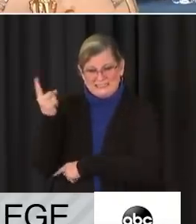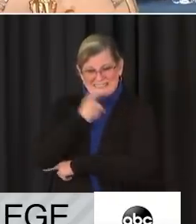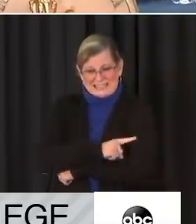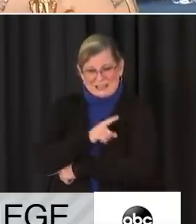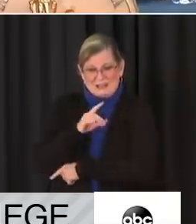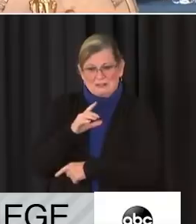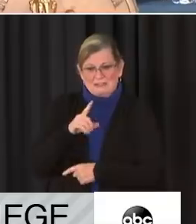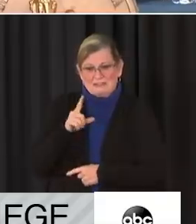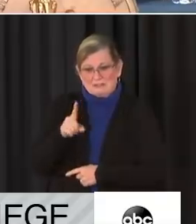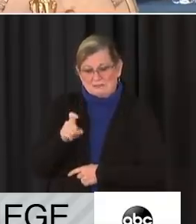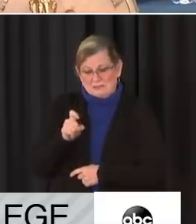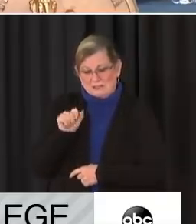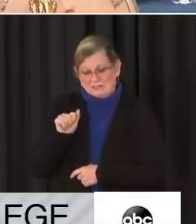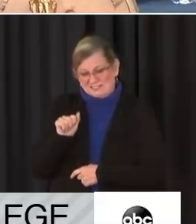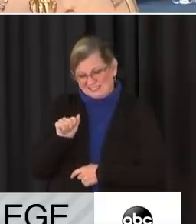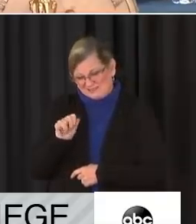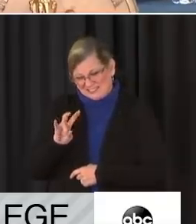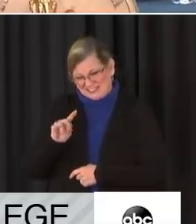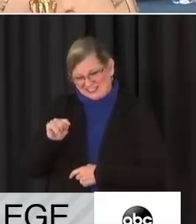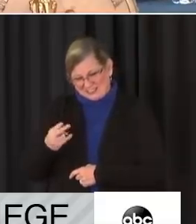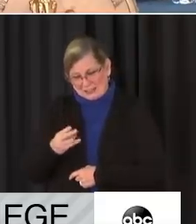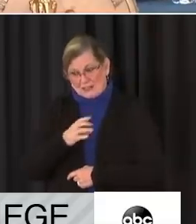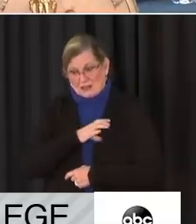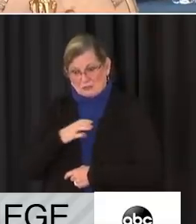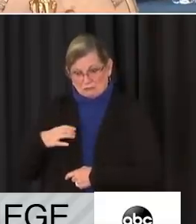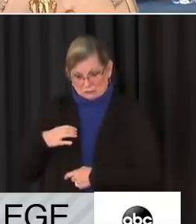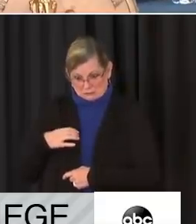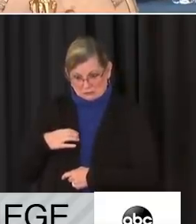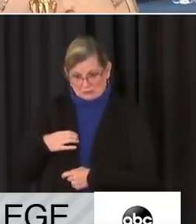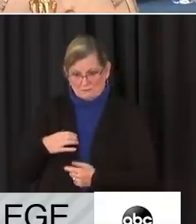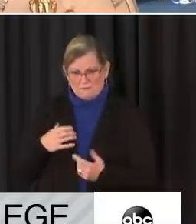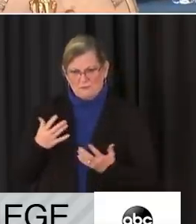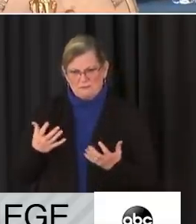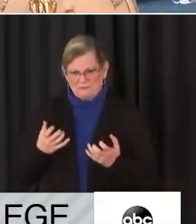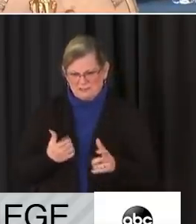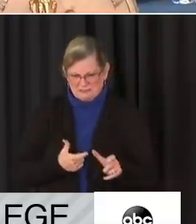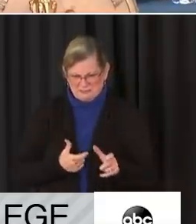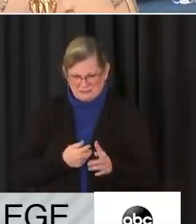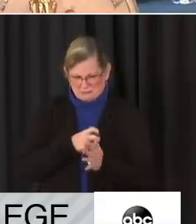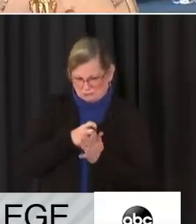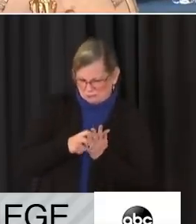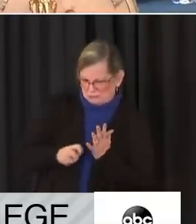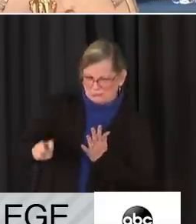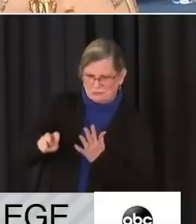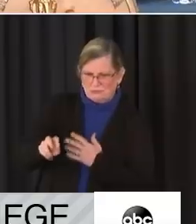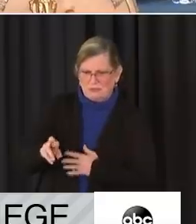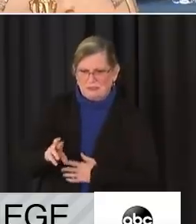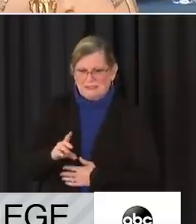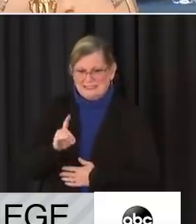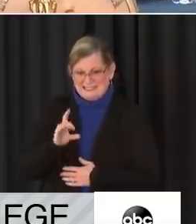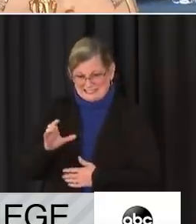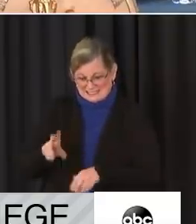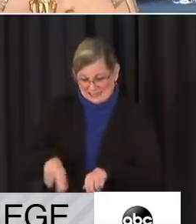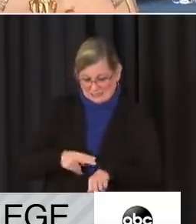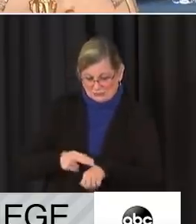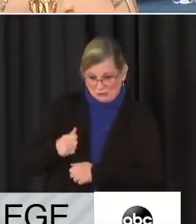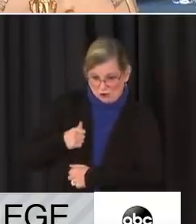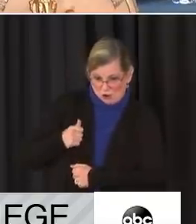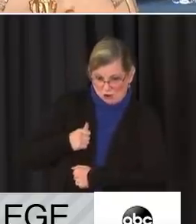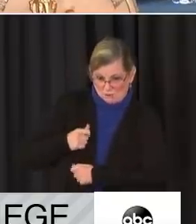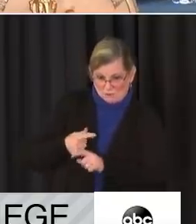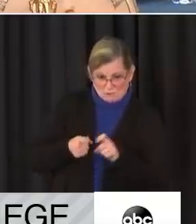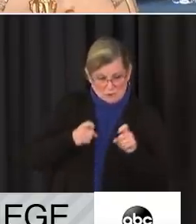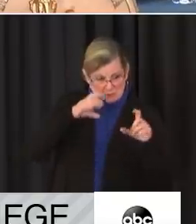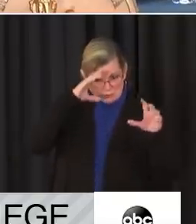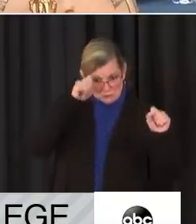Congress. Congress must immediately transfer command of the District of Columbia National Guard from the president of the United